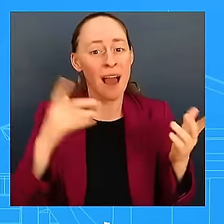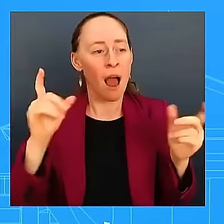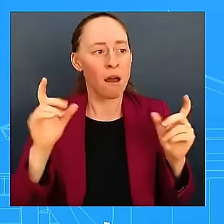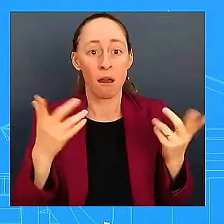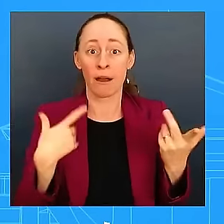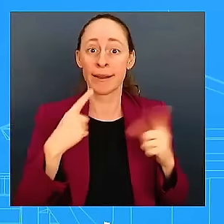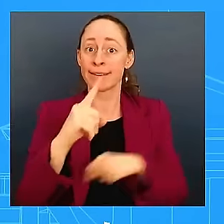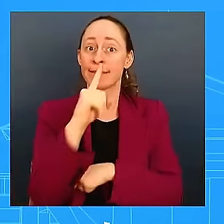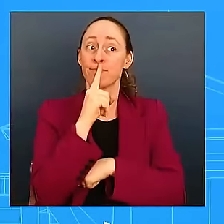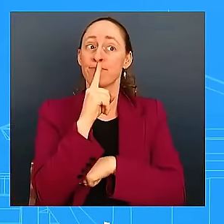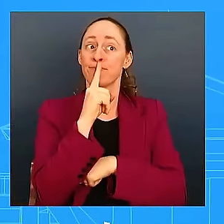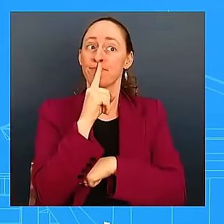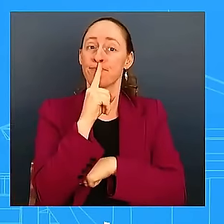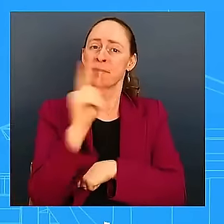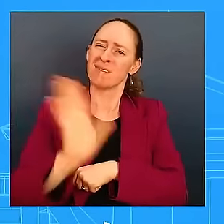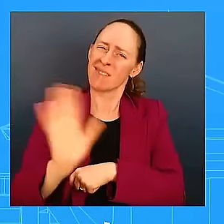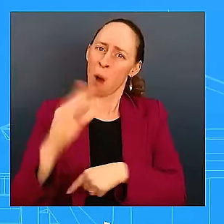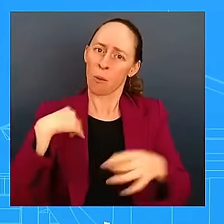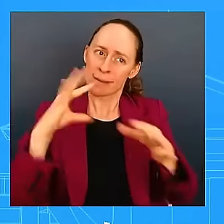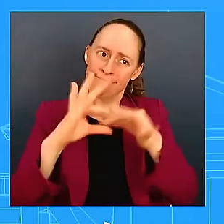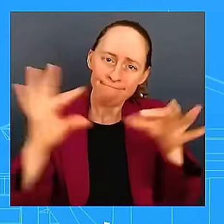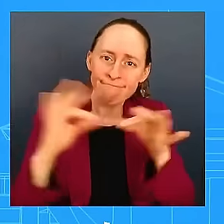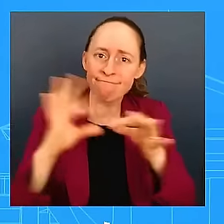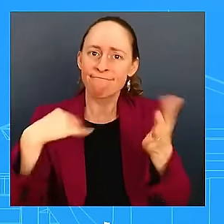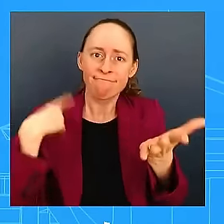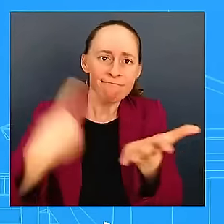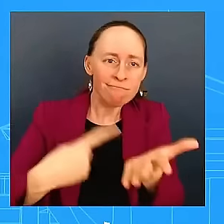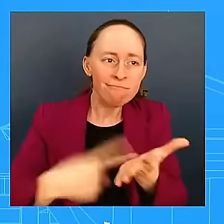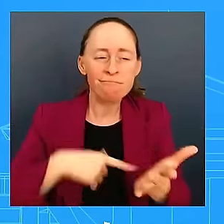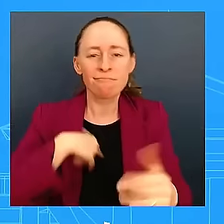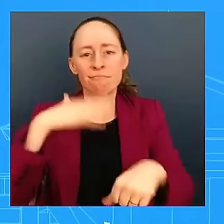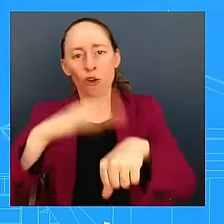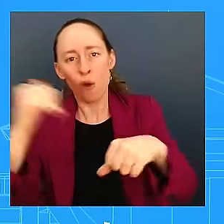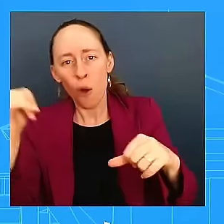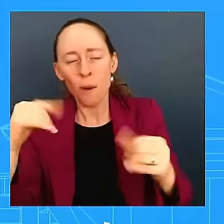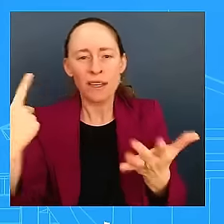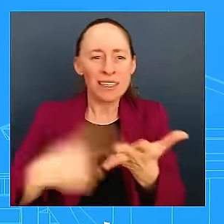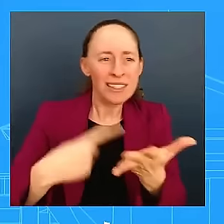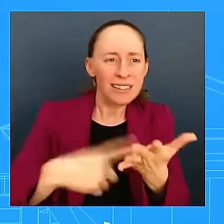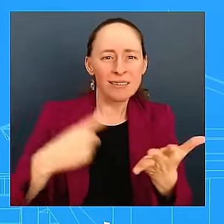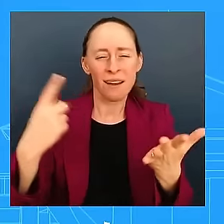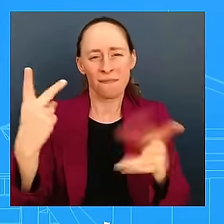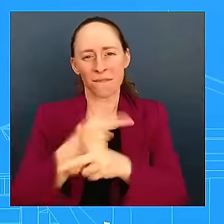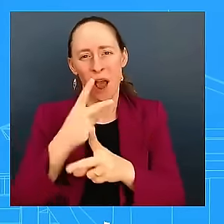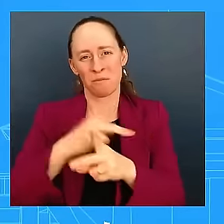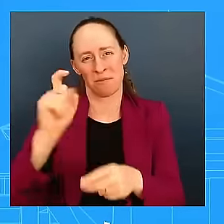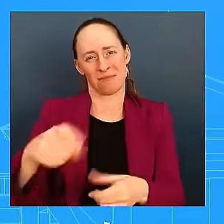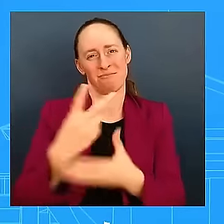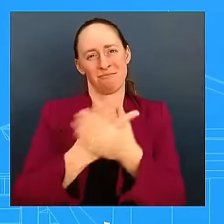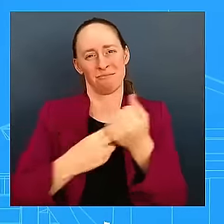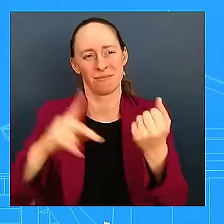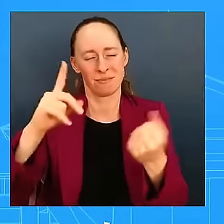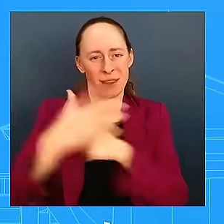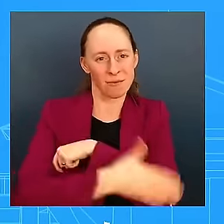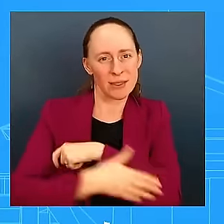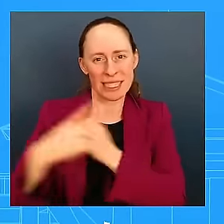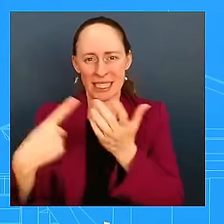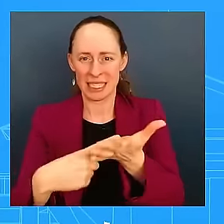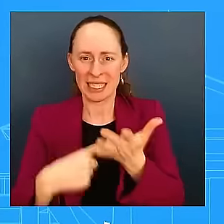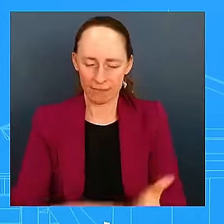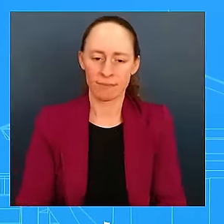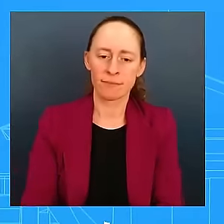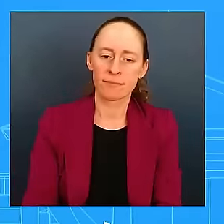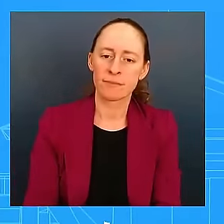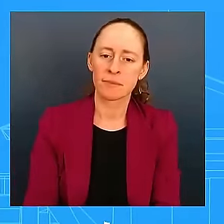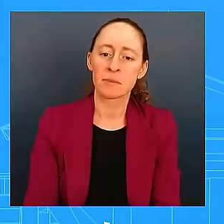diplomacy is the way to deal with what we have been seeing. I understand. Because the White House have leverage over the wider party, so we don't